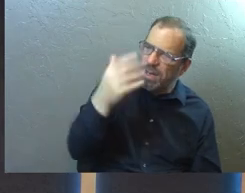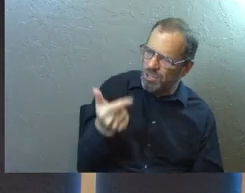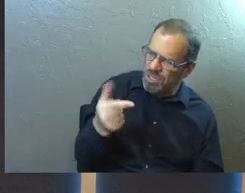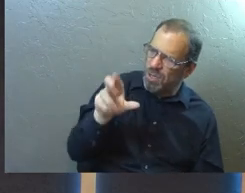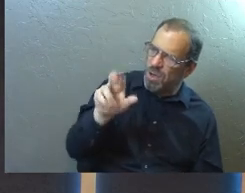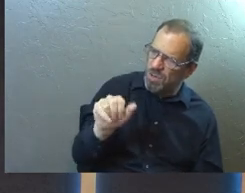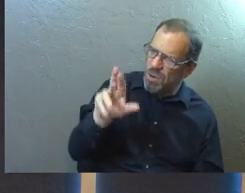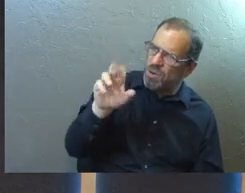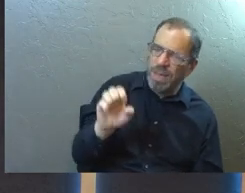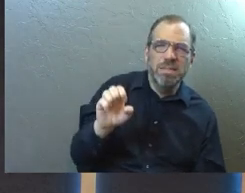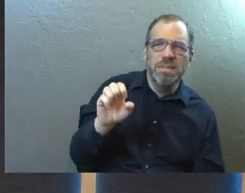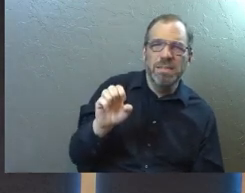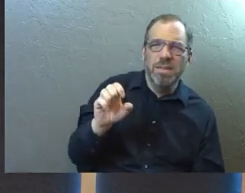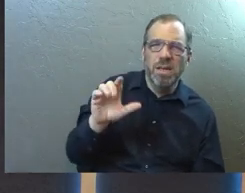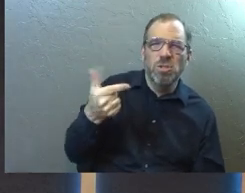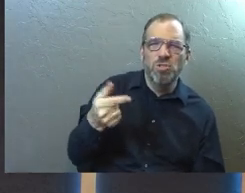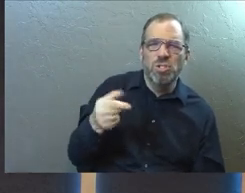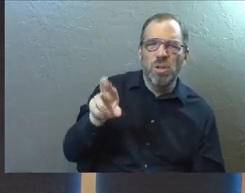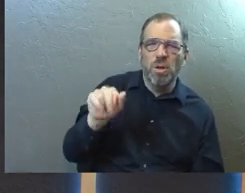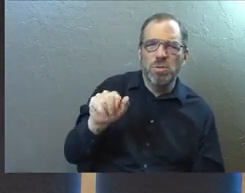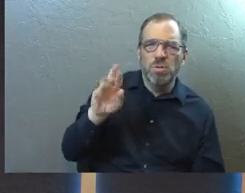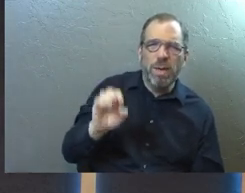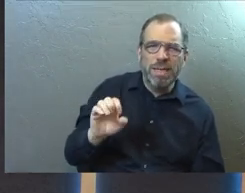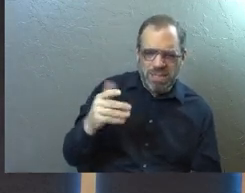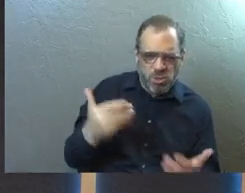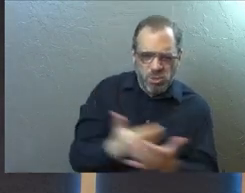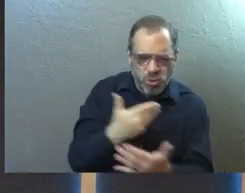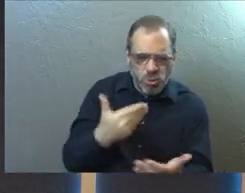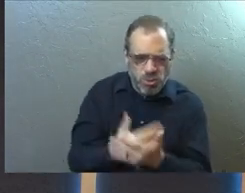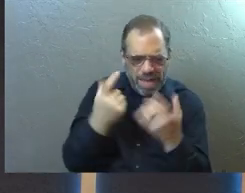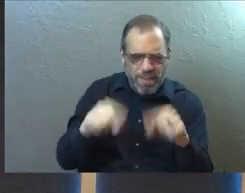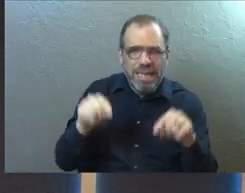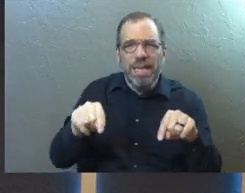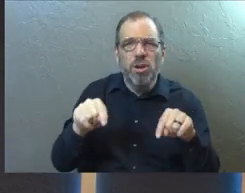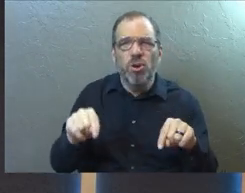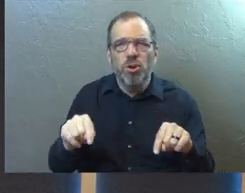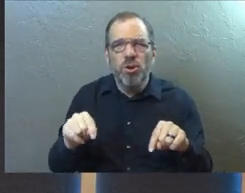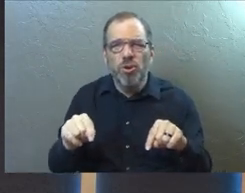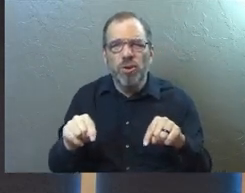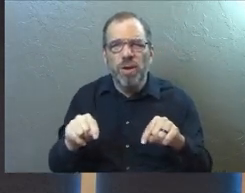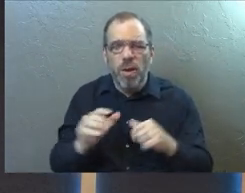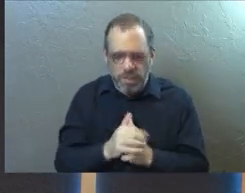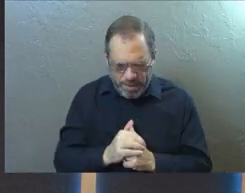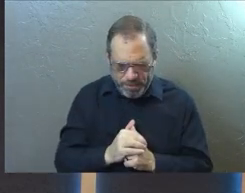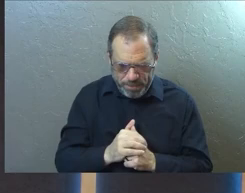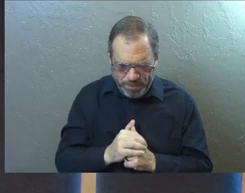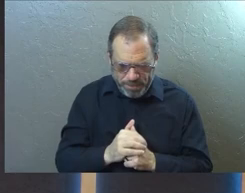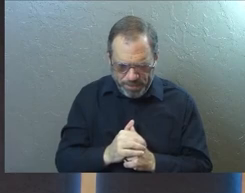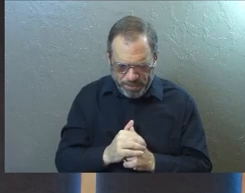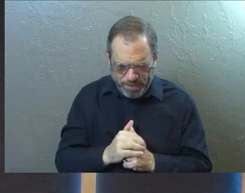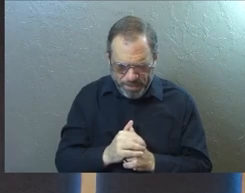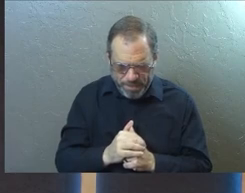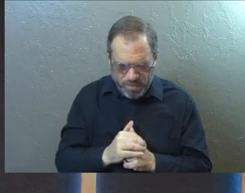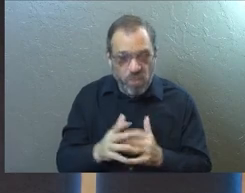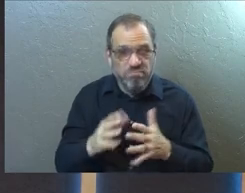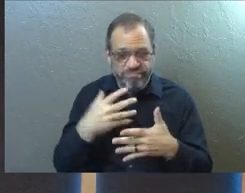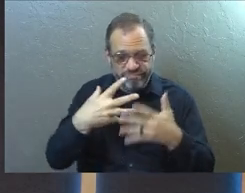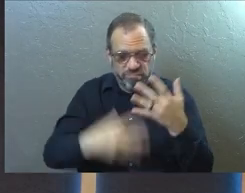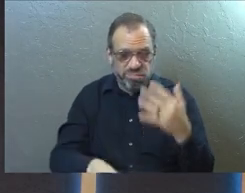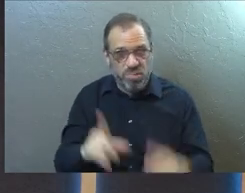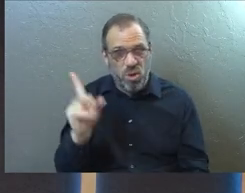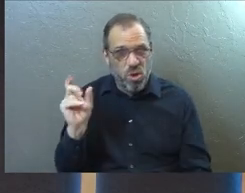Jesus. It's a recognition that a whole new thing is happening. So there's a number of questions kind of happening here